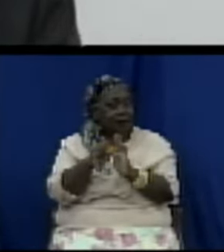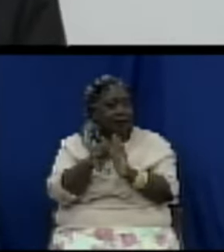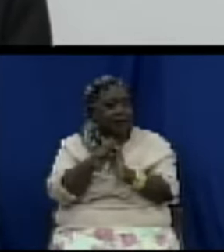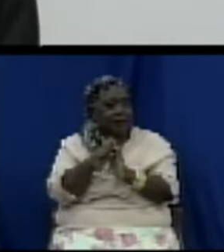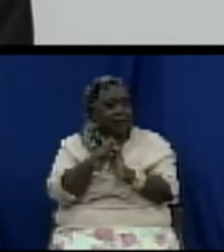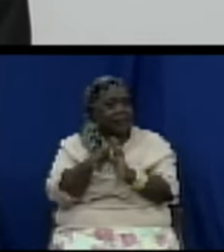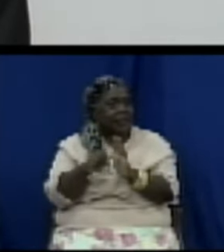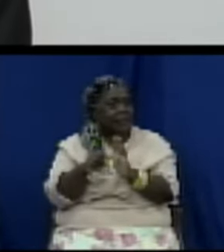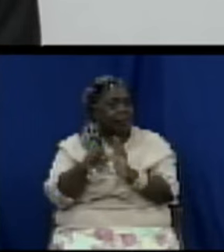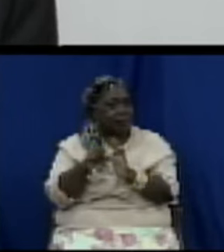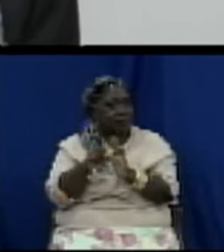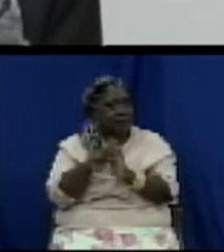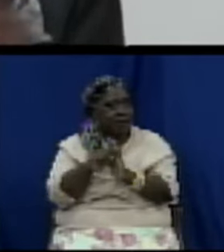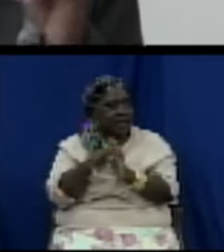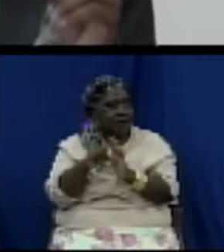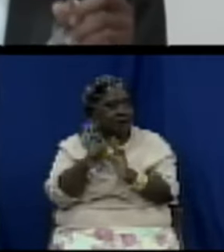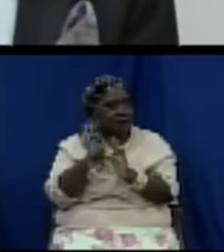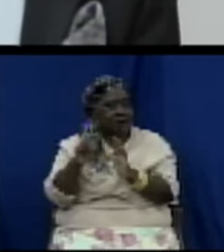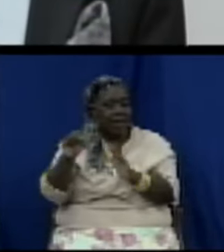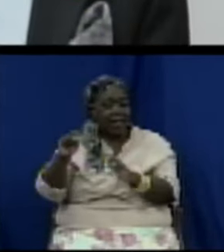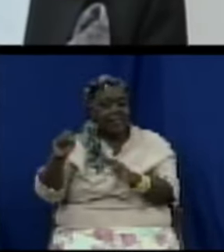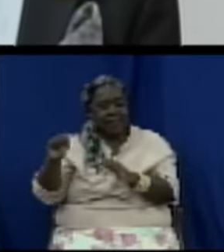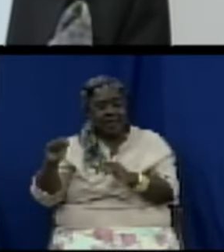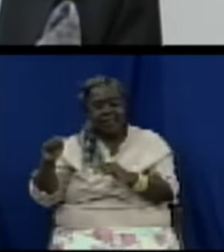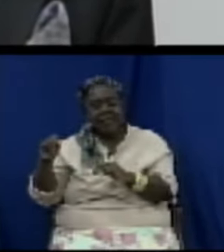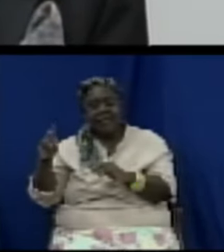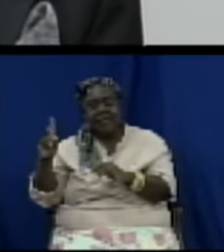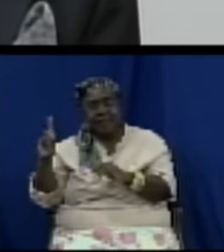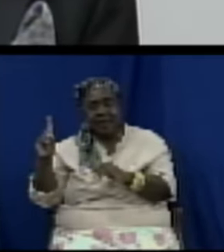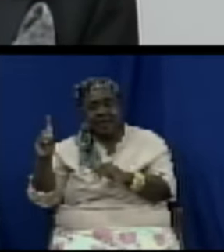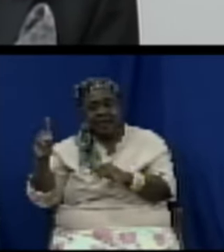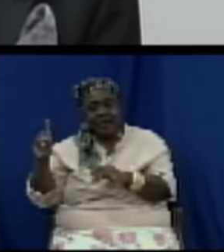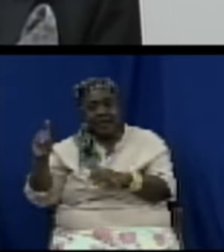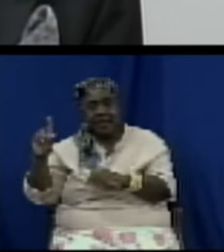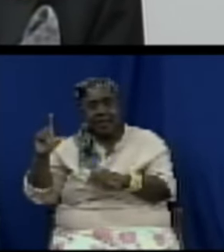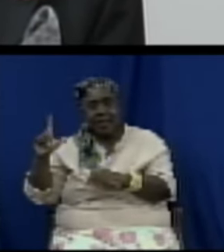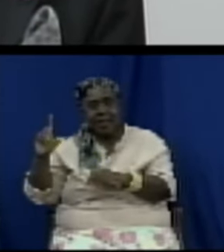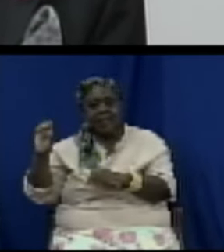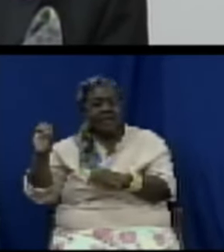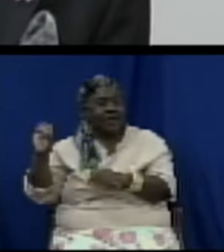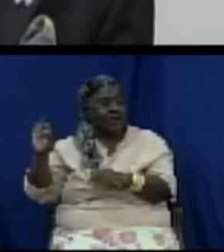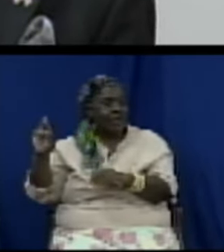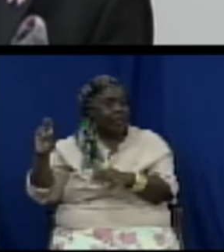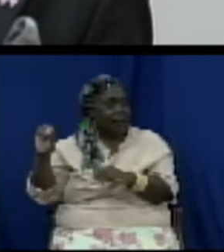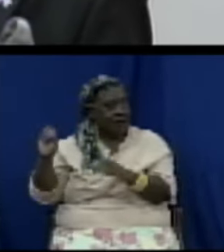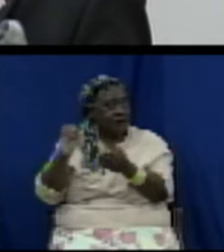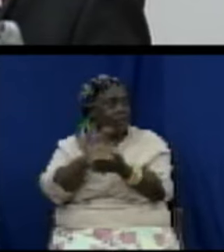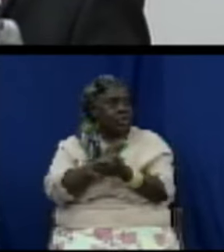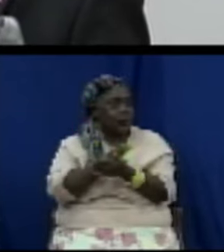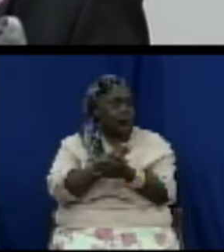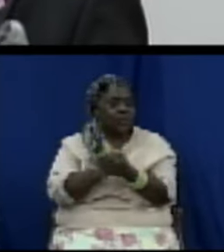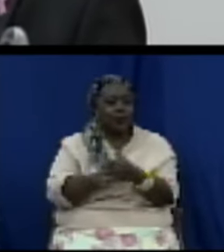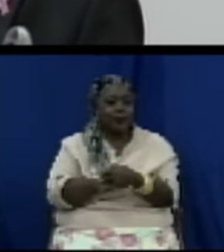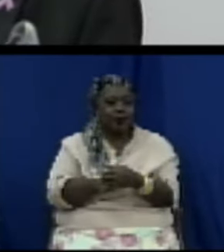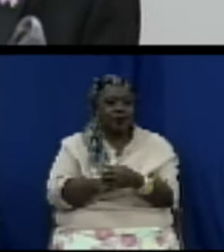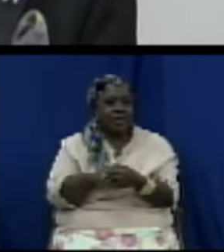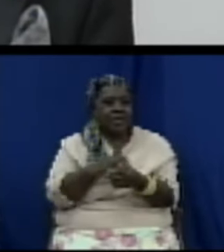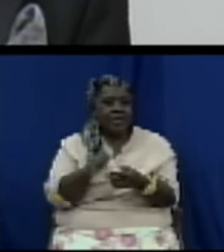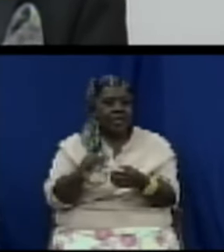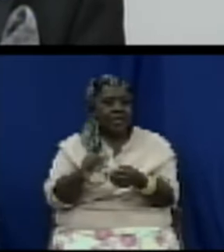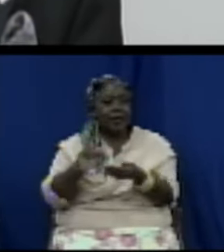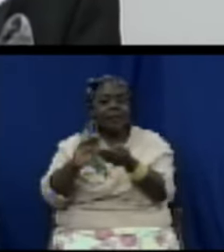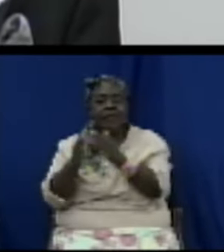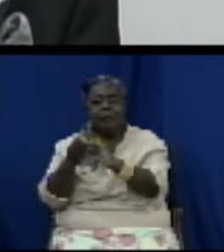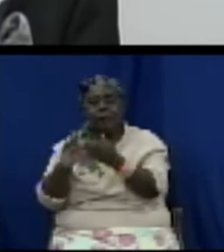you who were paying attention and also eventually that same afternoon at the Dr. William